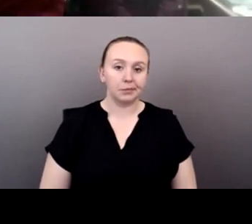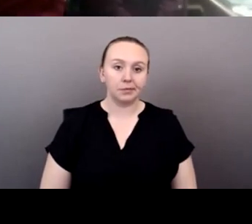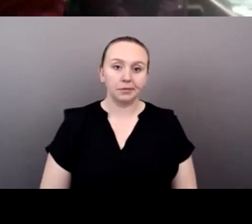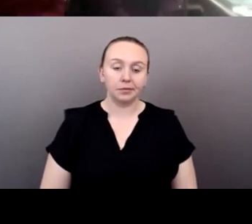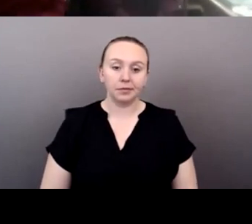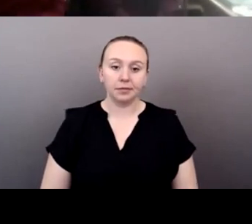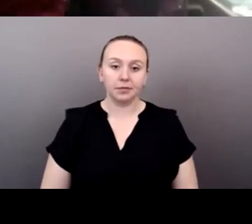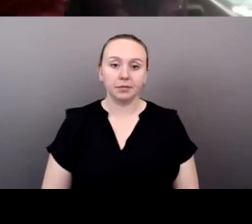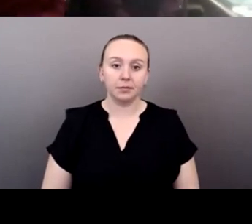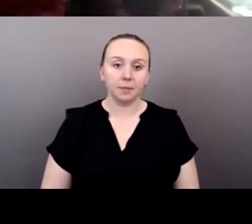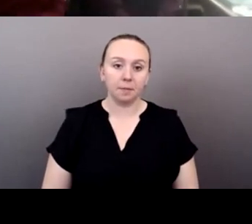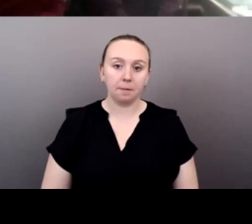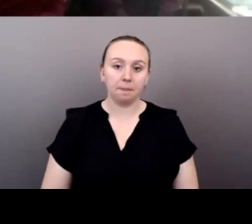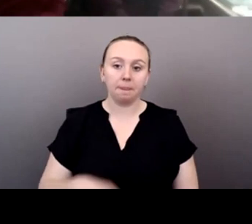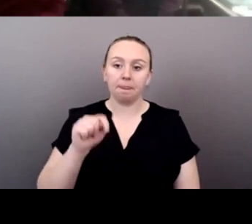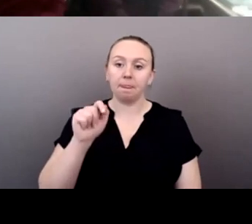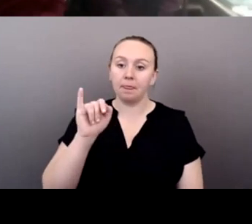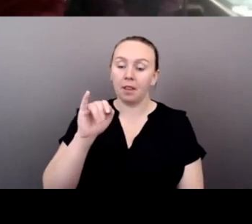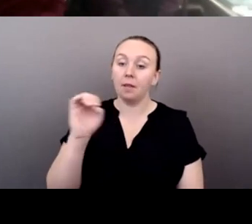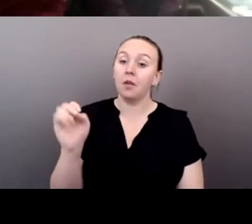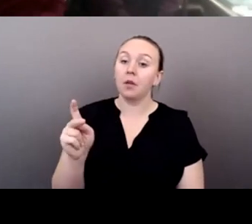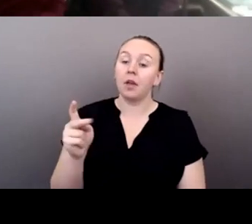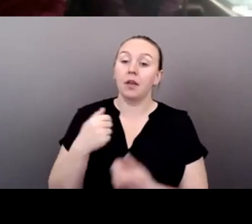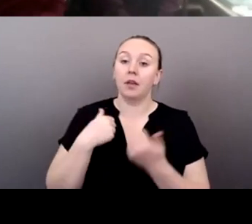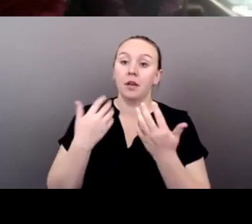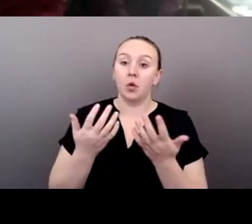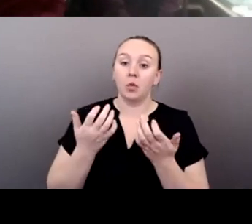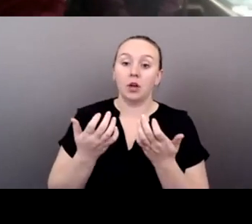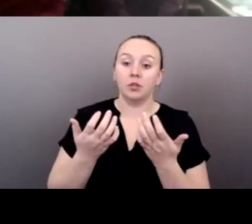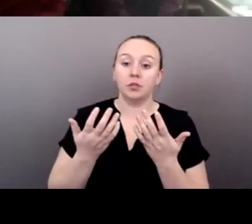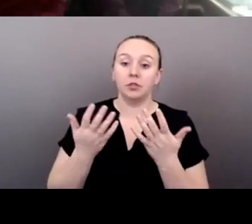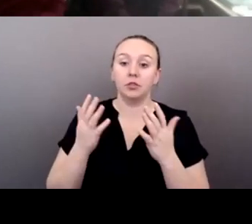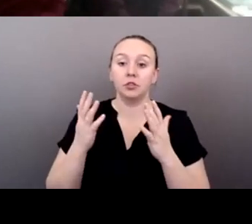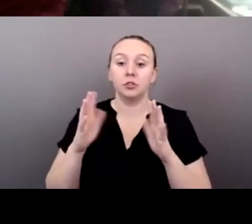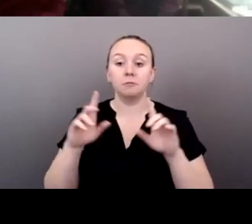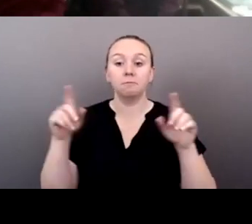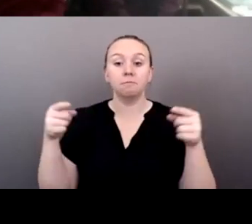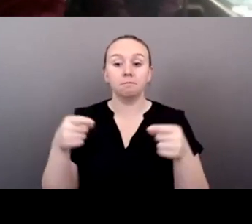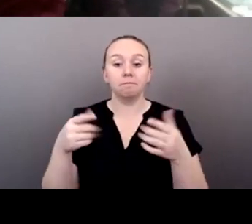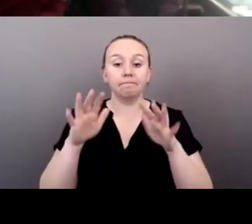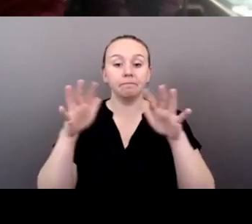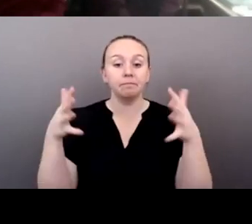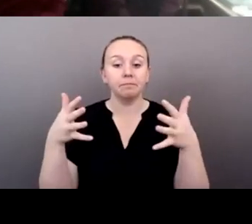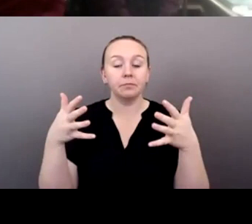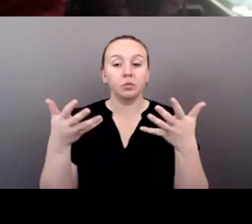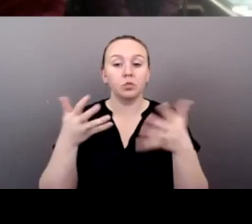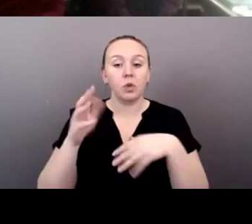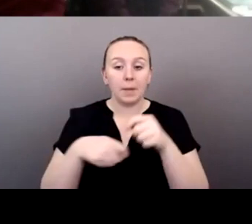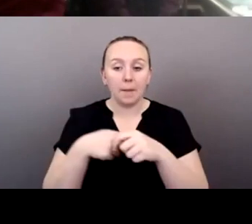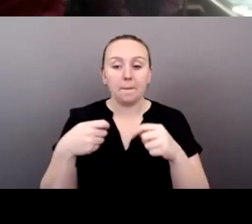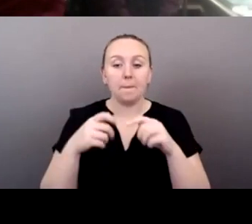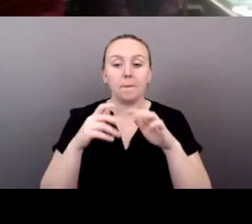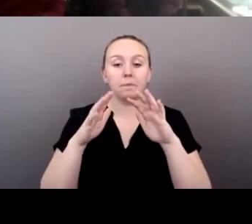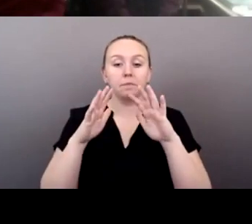Okay. Um, I want to, um, bring us to a close on the panelist section, um, and express,